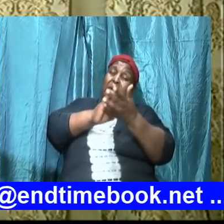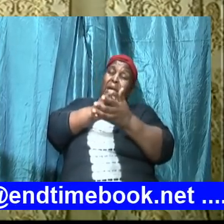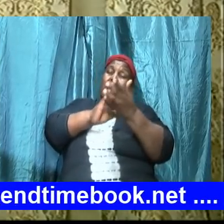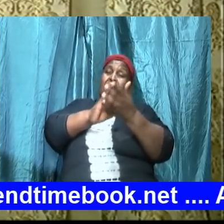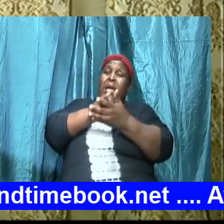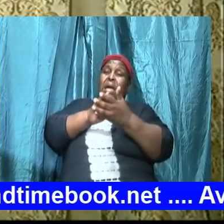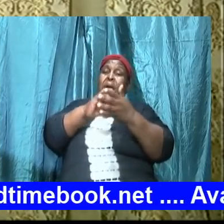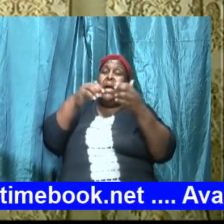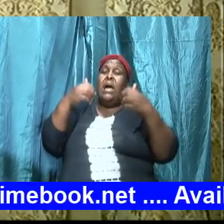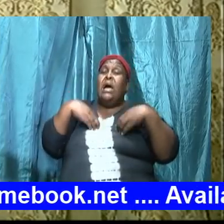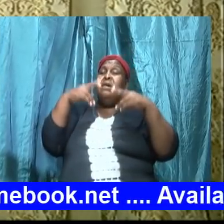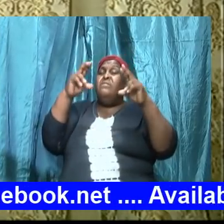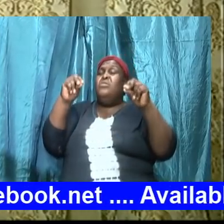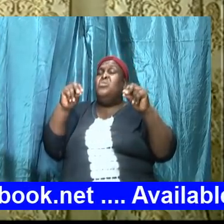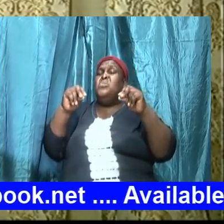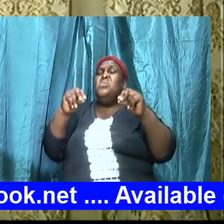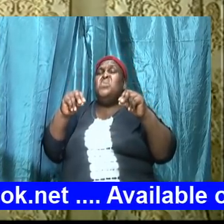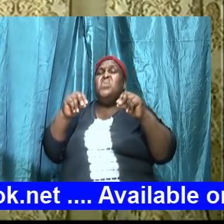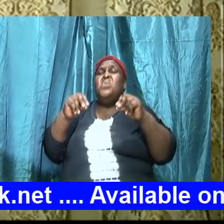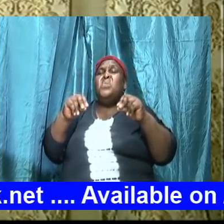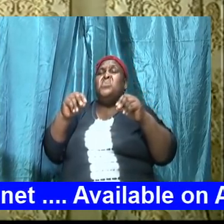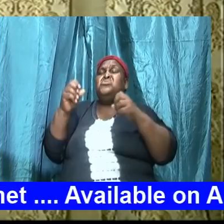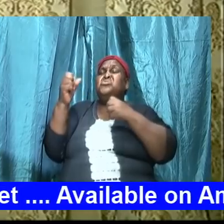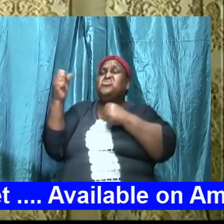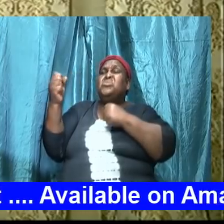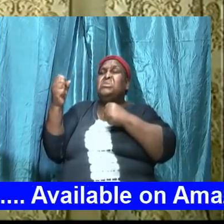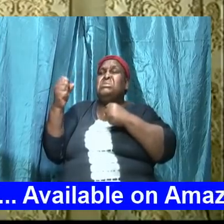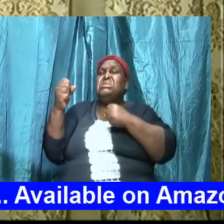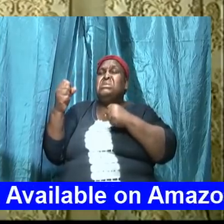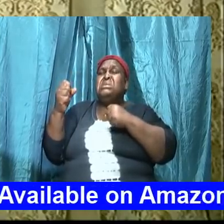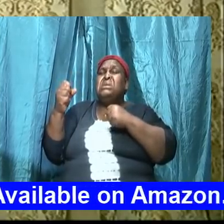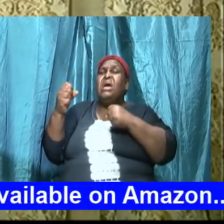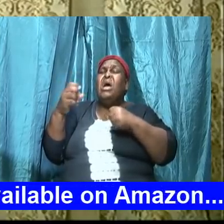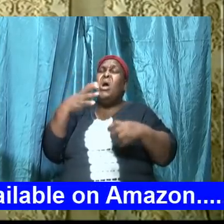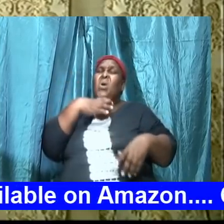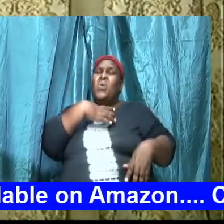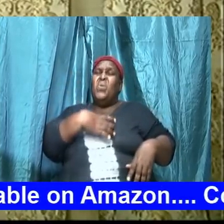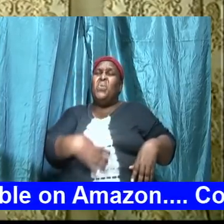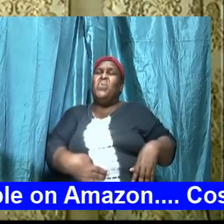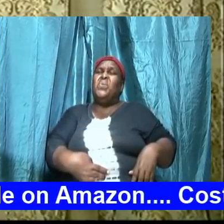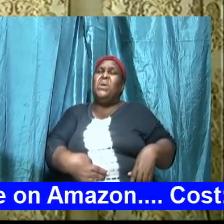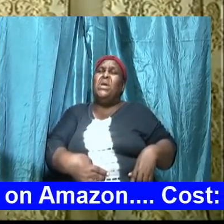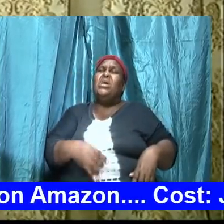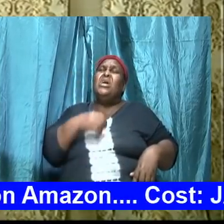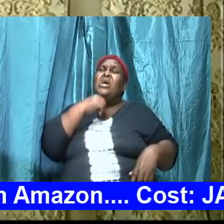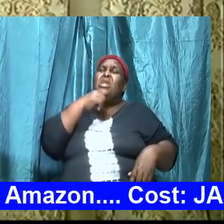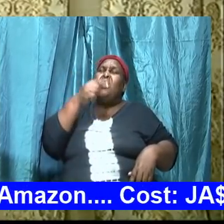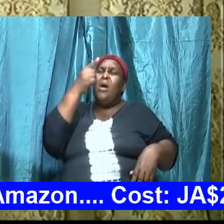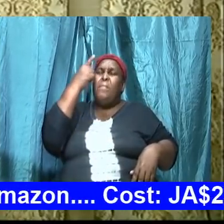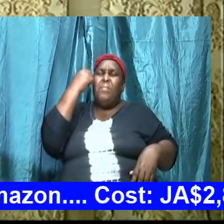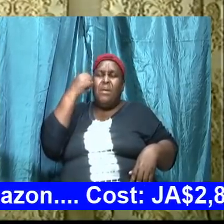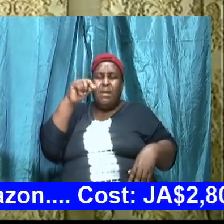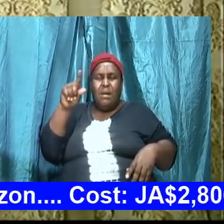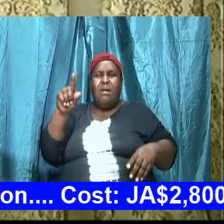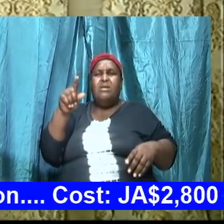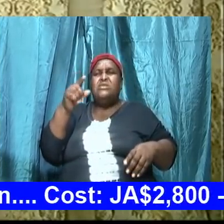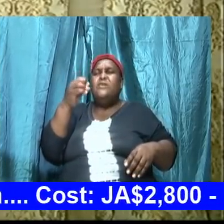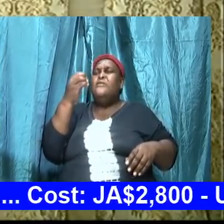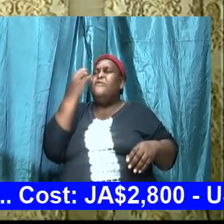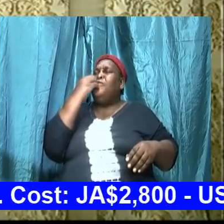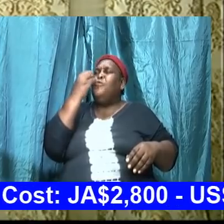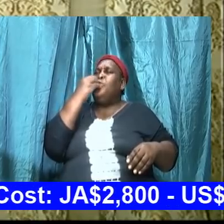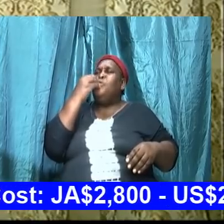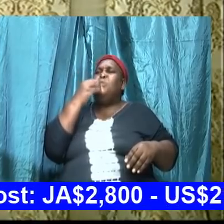that are starving and it is not because food isn't on the table but you have decided not to